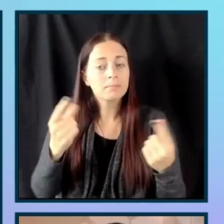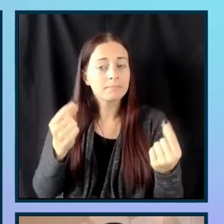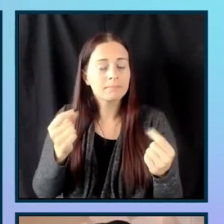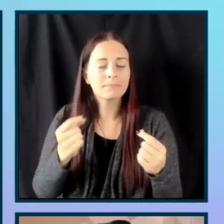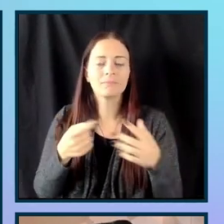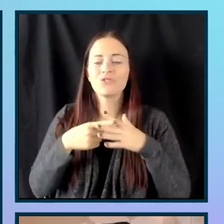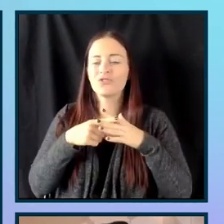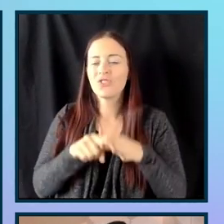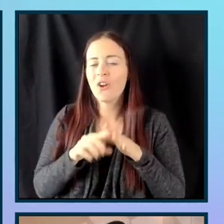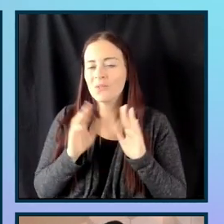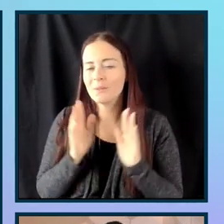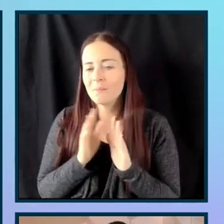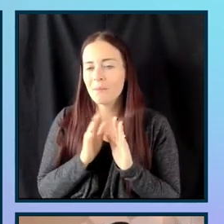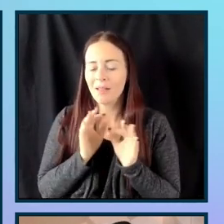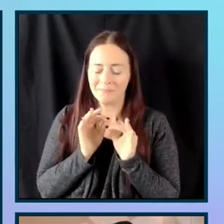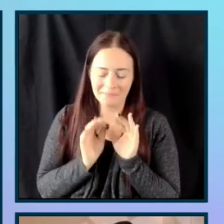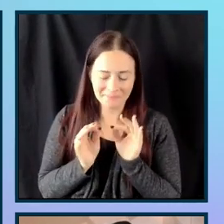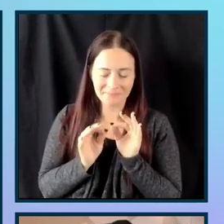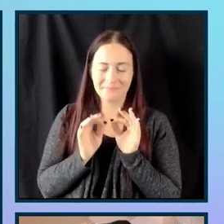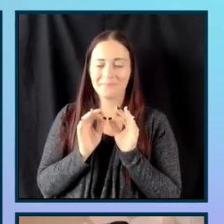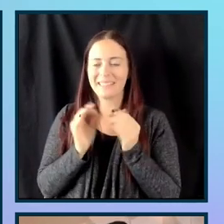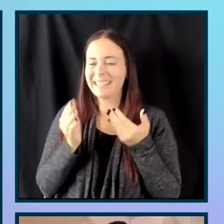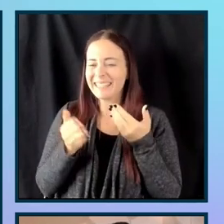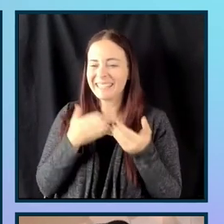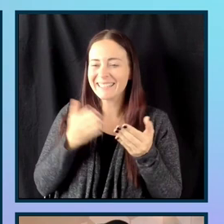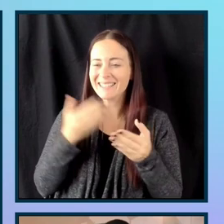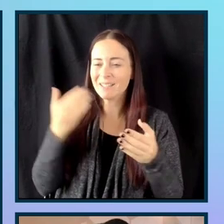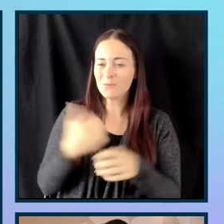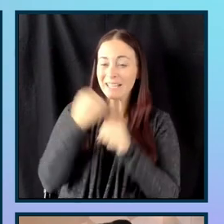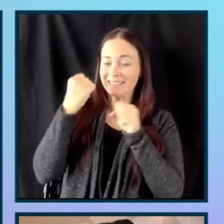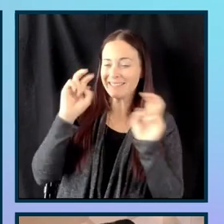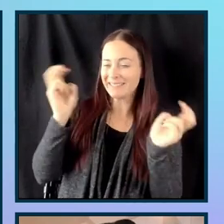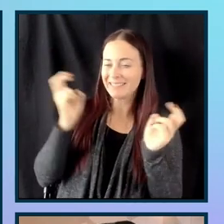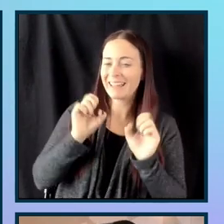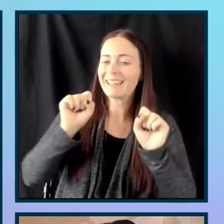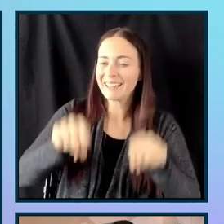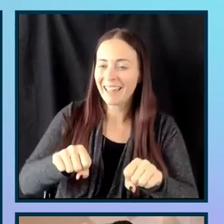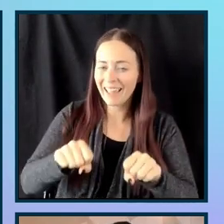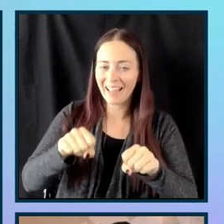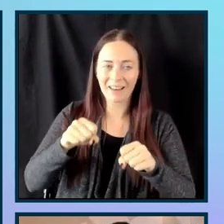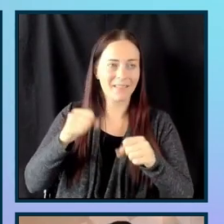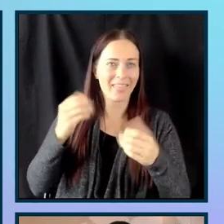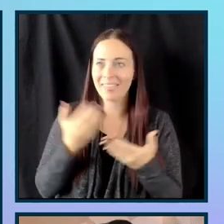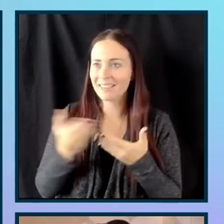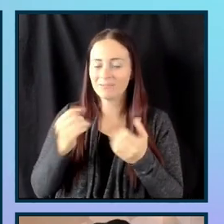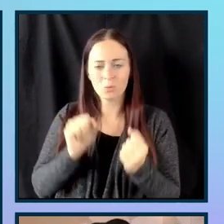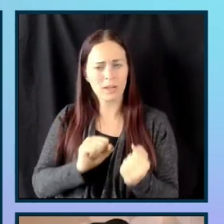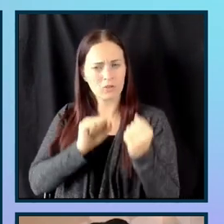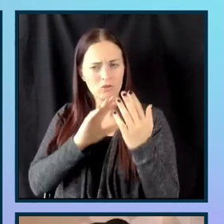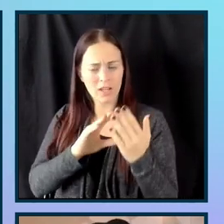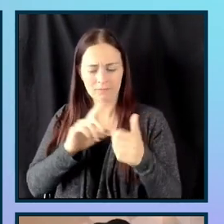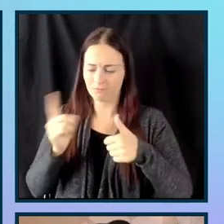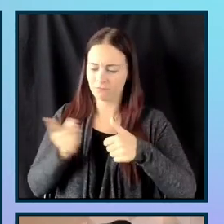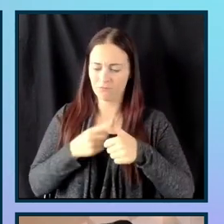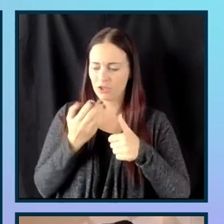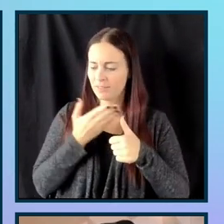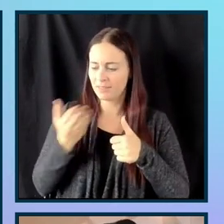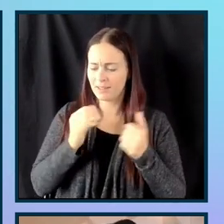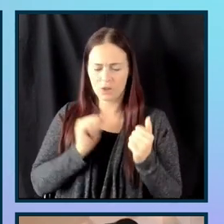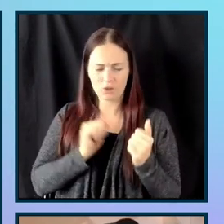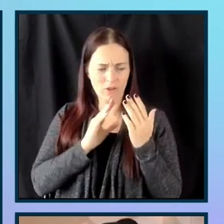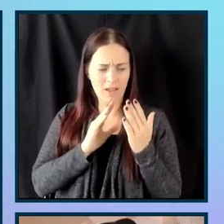and get those easy wins out of the way. I recommend there are always the things that you can do to improve the accessibility of your sites.